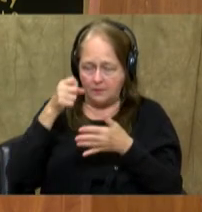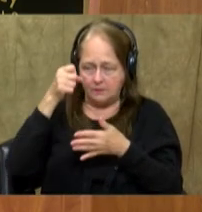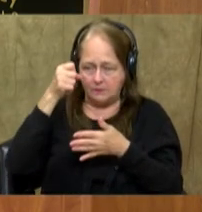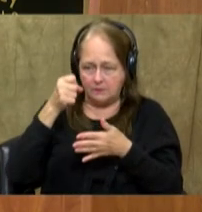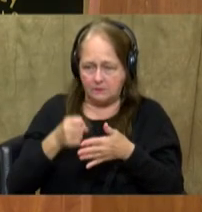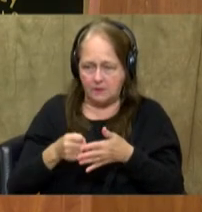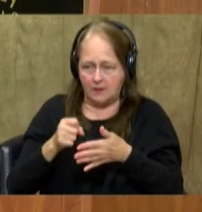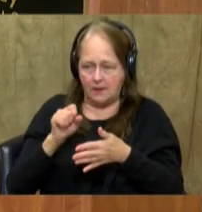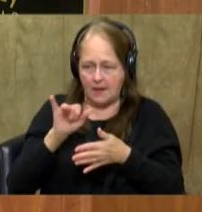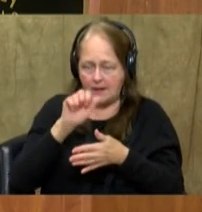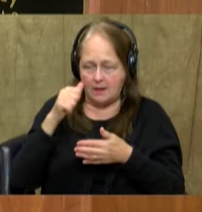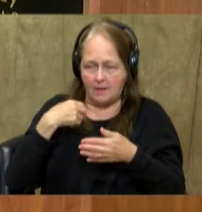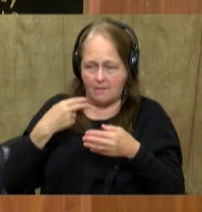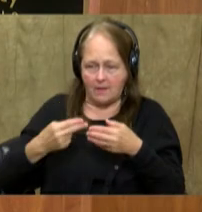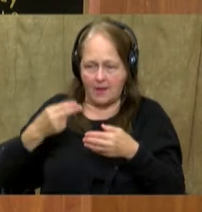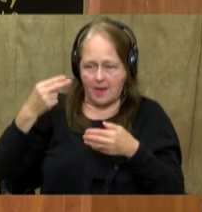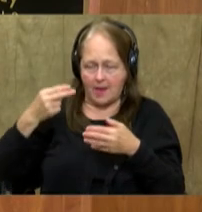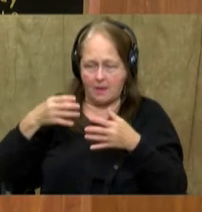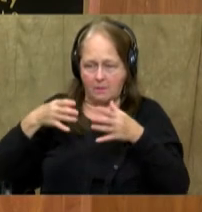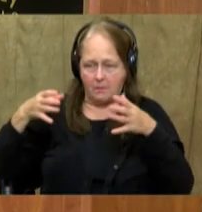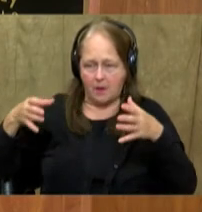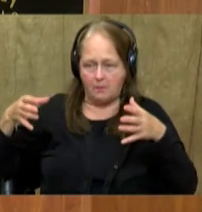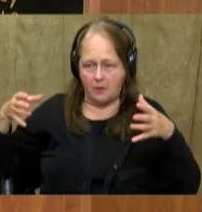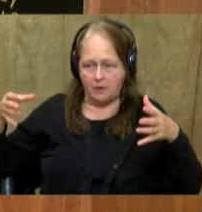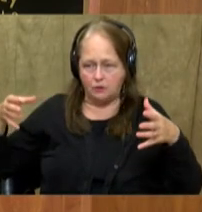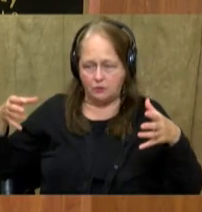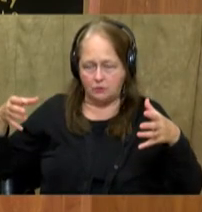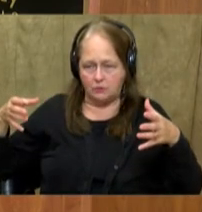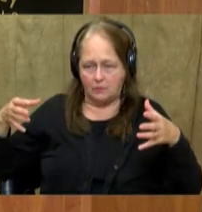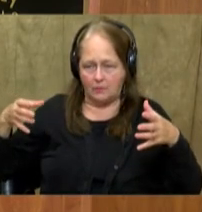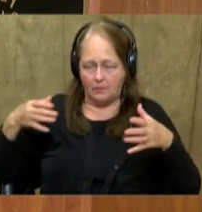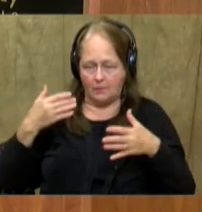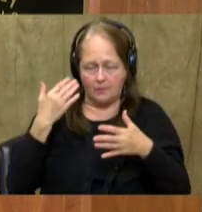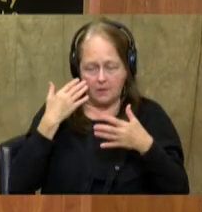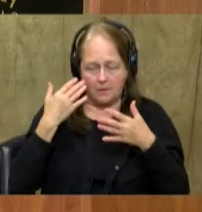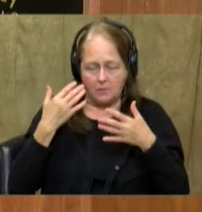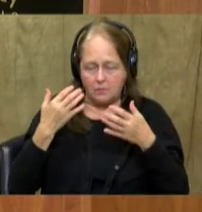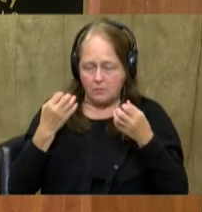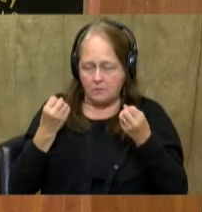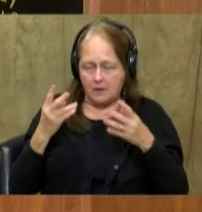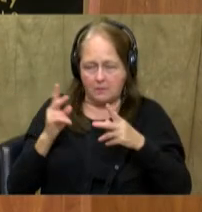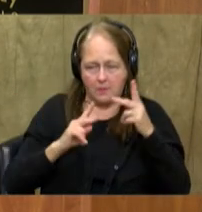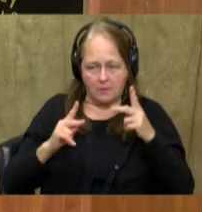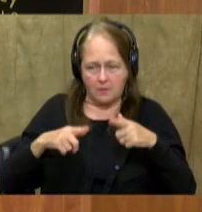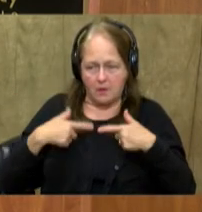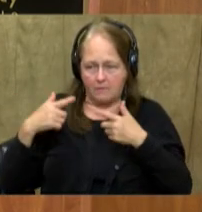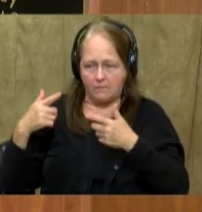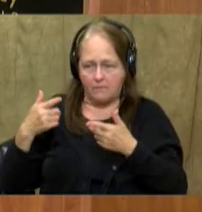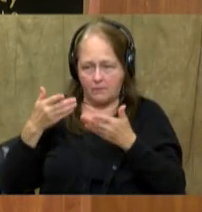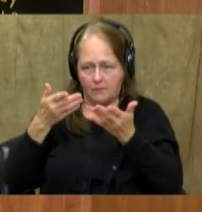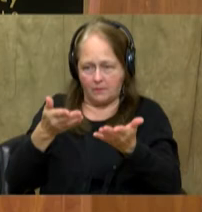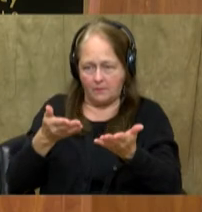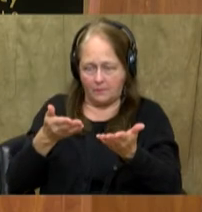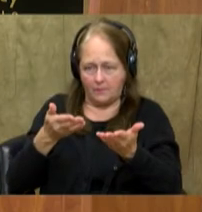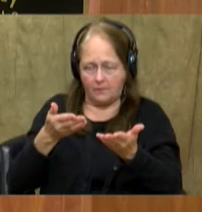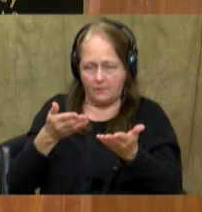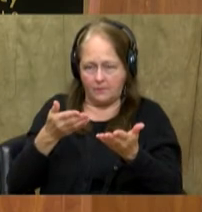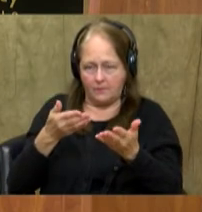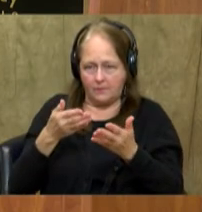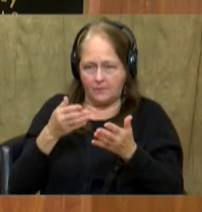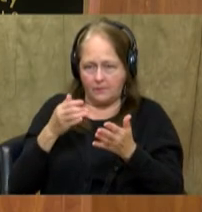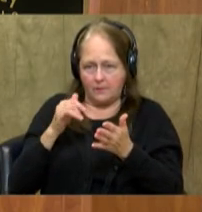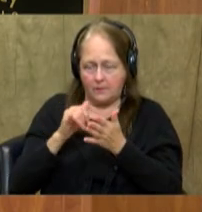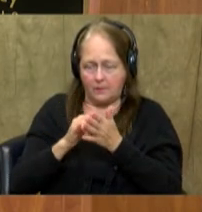Asia has a high population density, okay? And you can also see some areas where you don't see population.